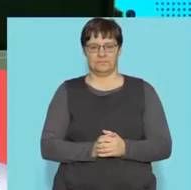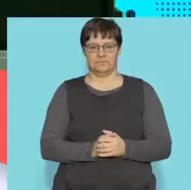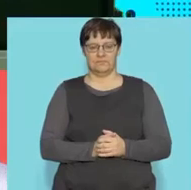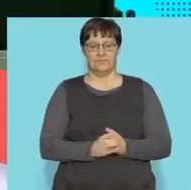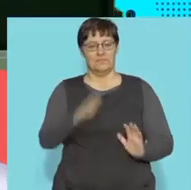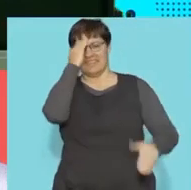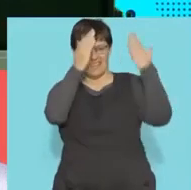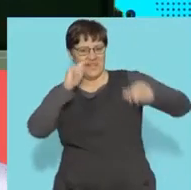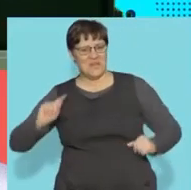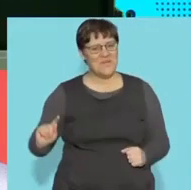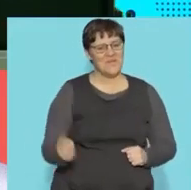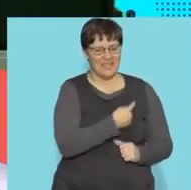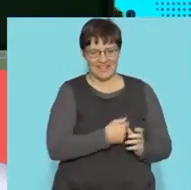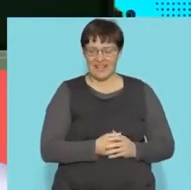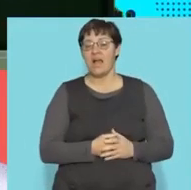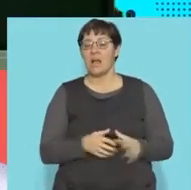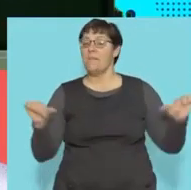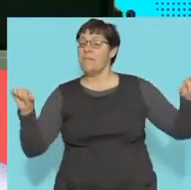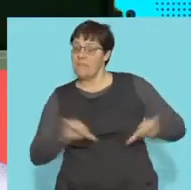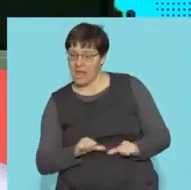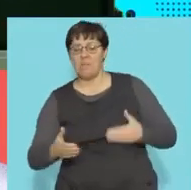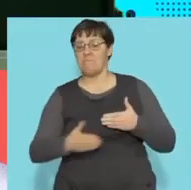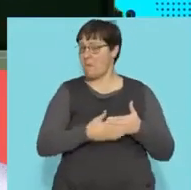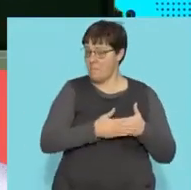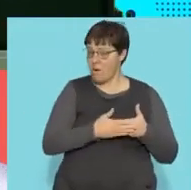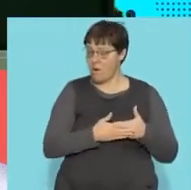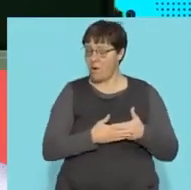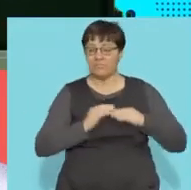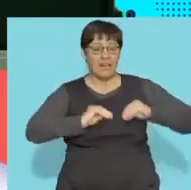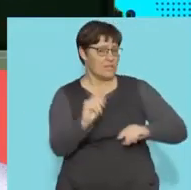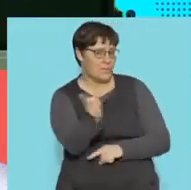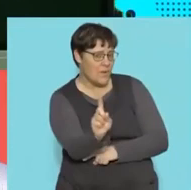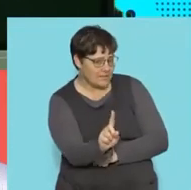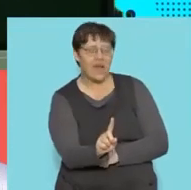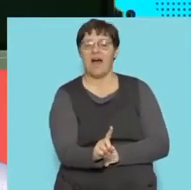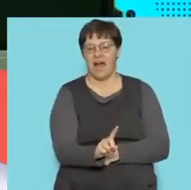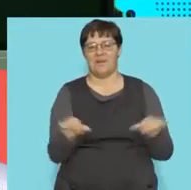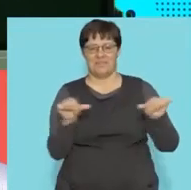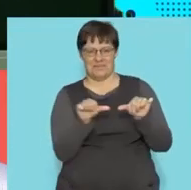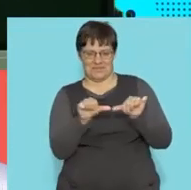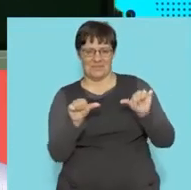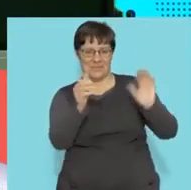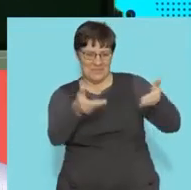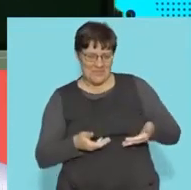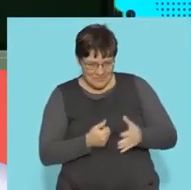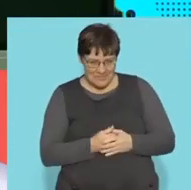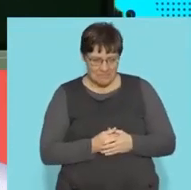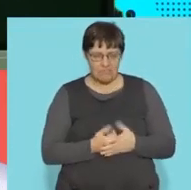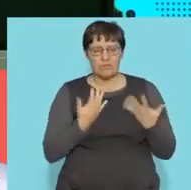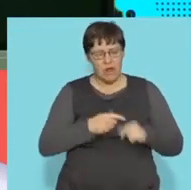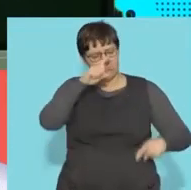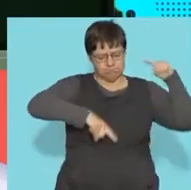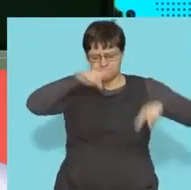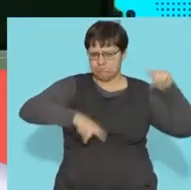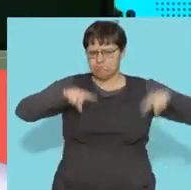Hello everyone, welcome back to another measurement lesson. Today we're going to be looking at a broad range of measurement